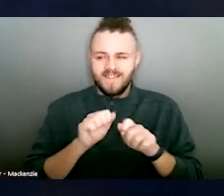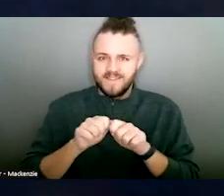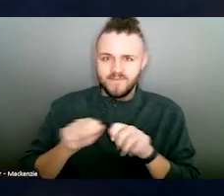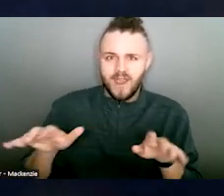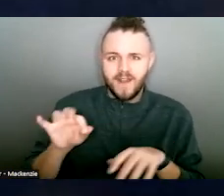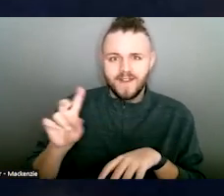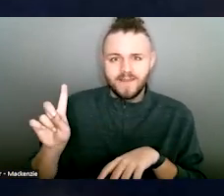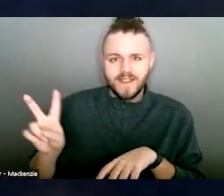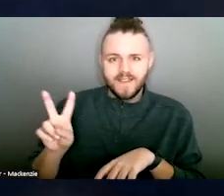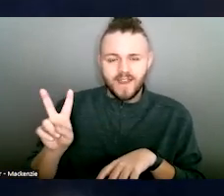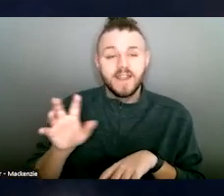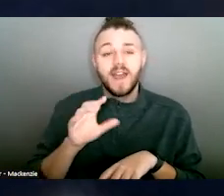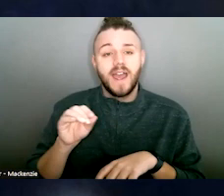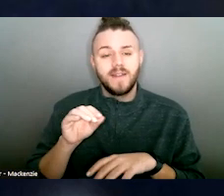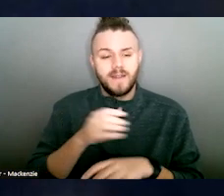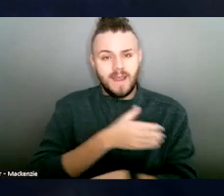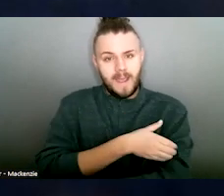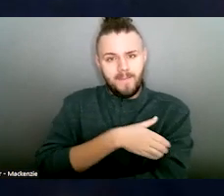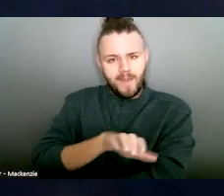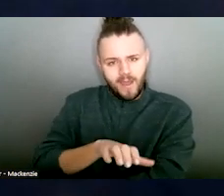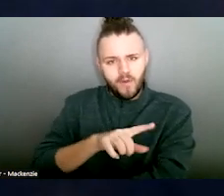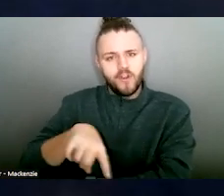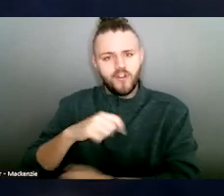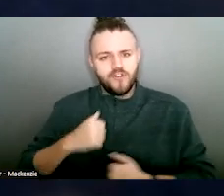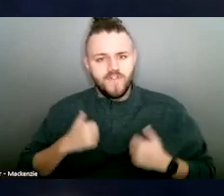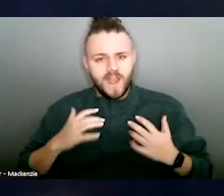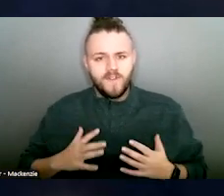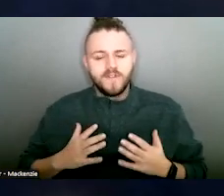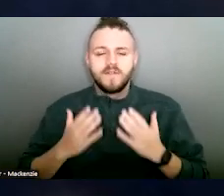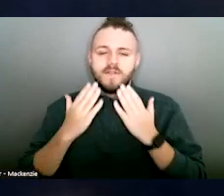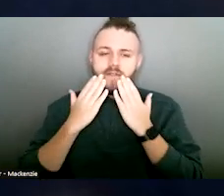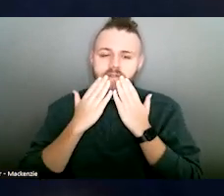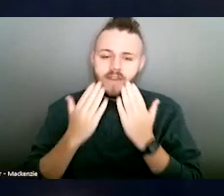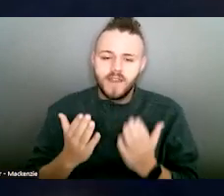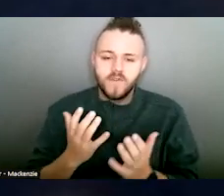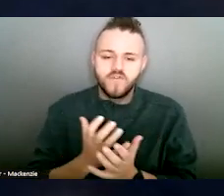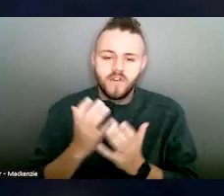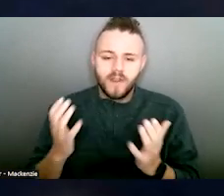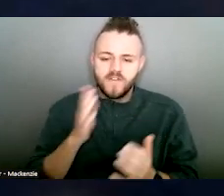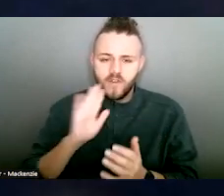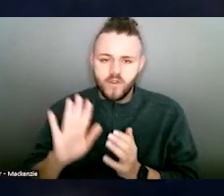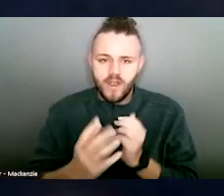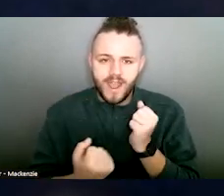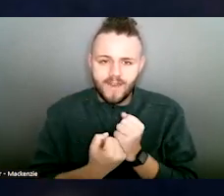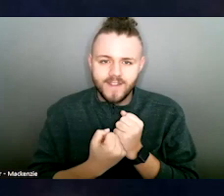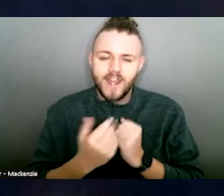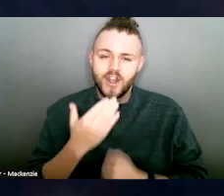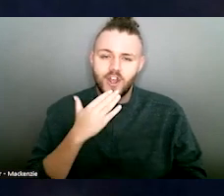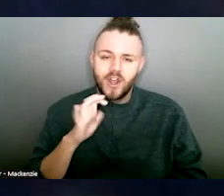and return power back to survivors. Thank you so much for your advocacy and good luck today.